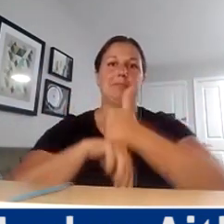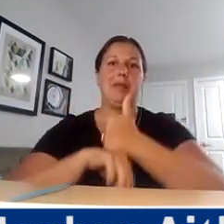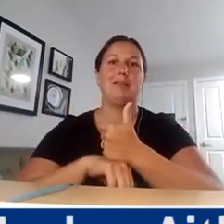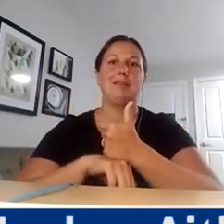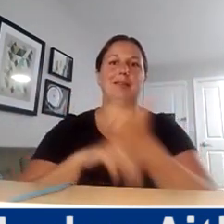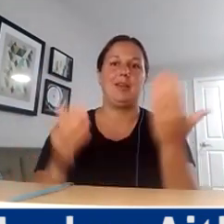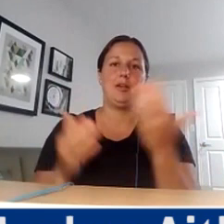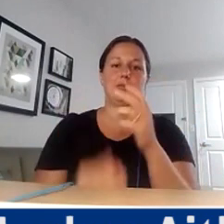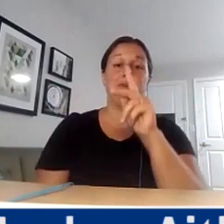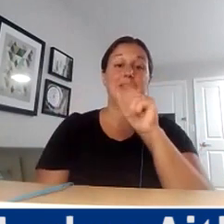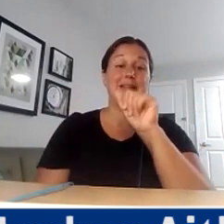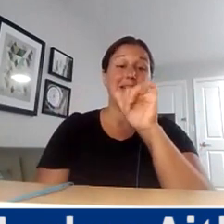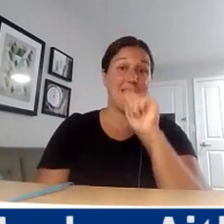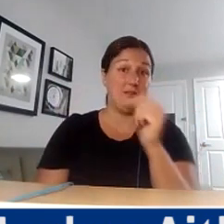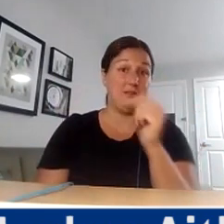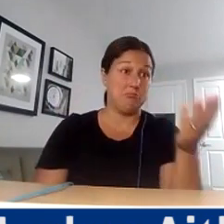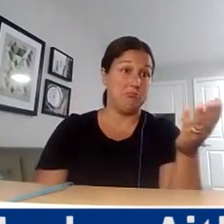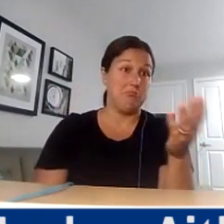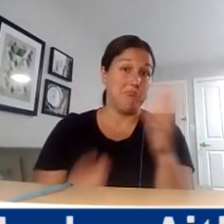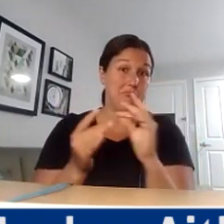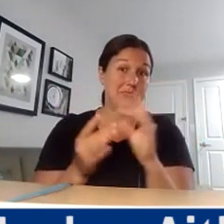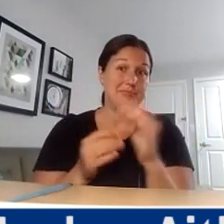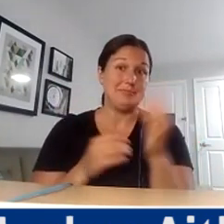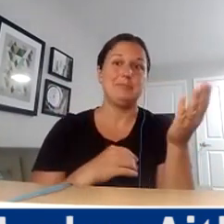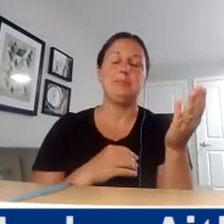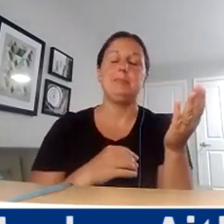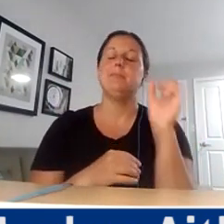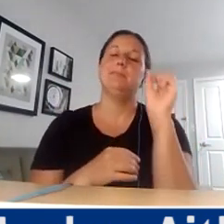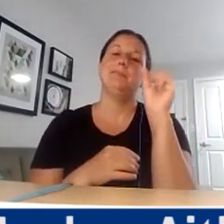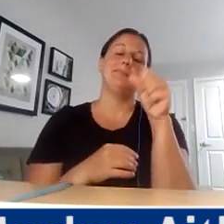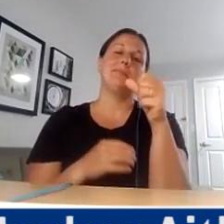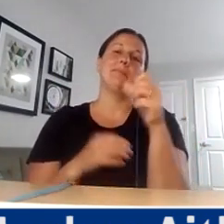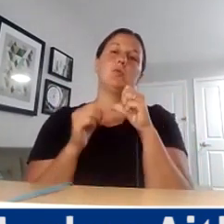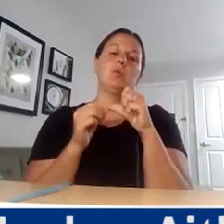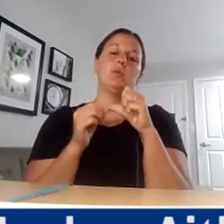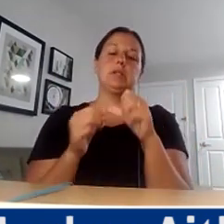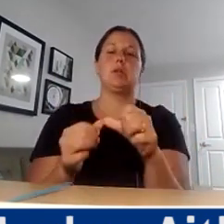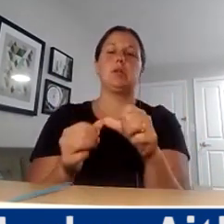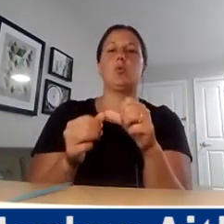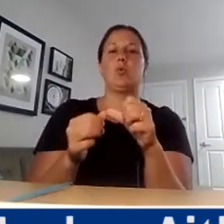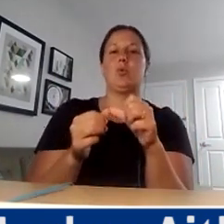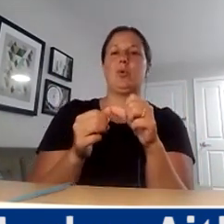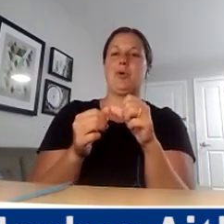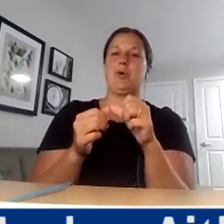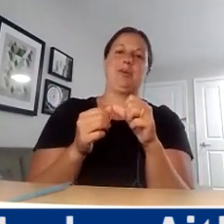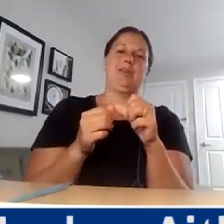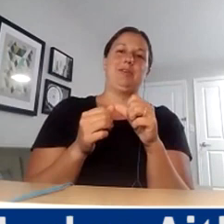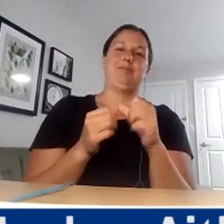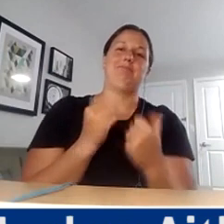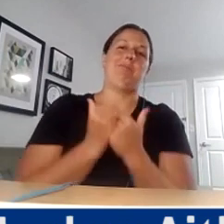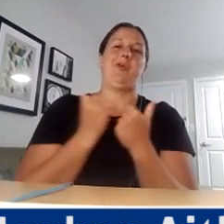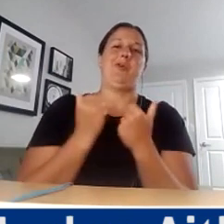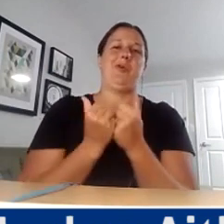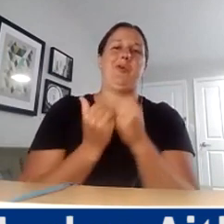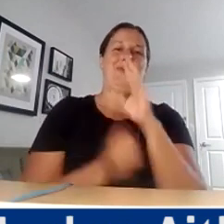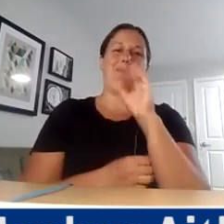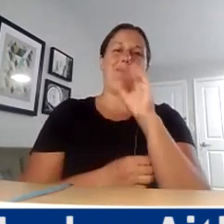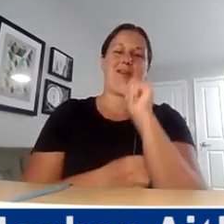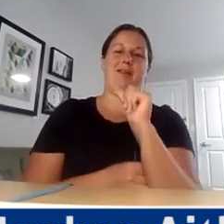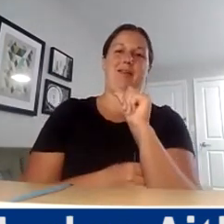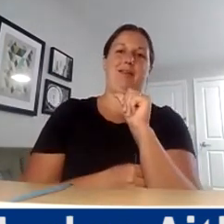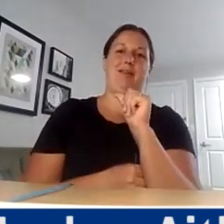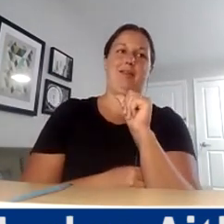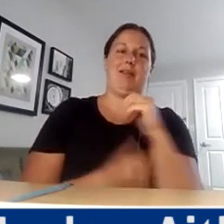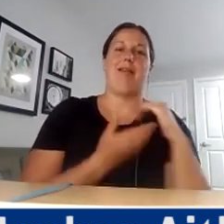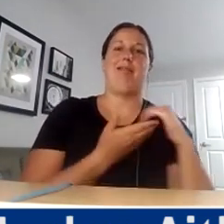Kate, how about you? To just continue what, or second what Rebecca said, collaboration is really key.